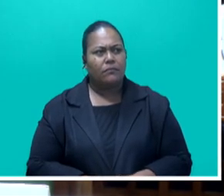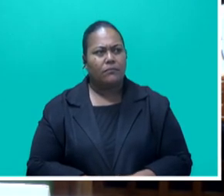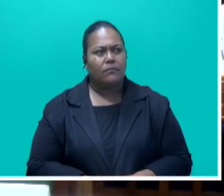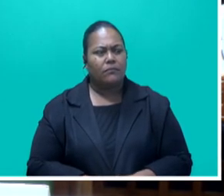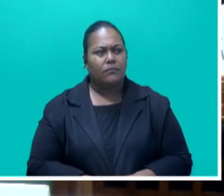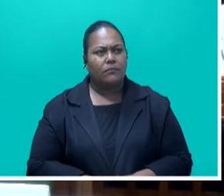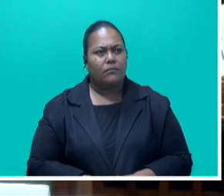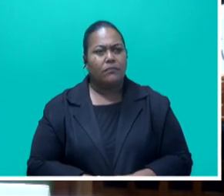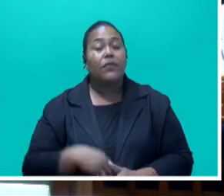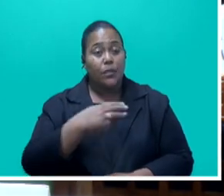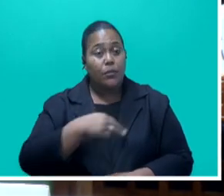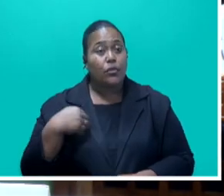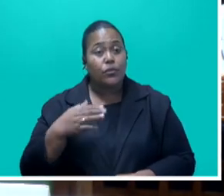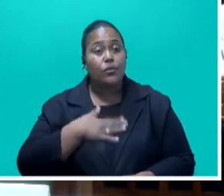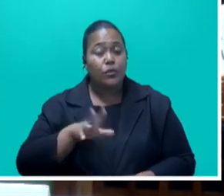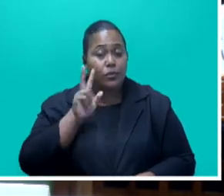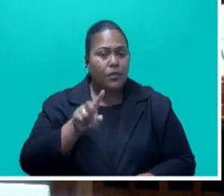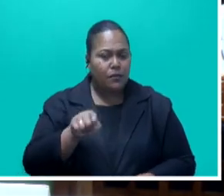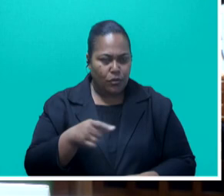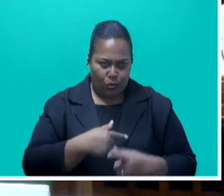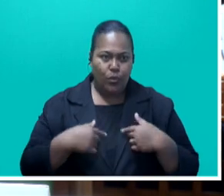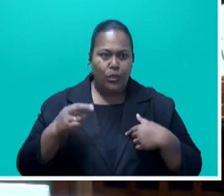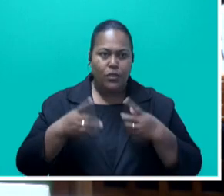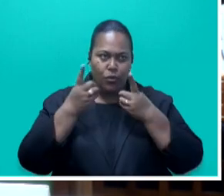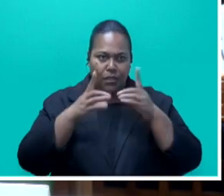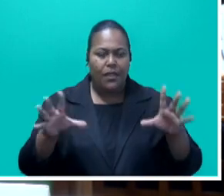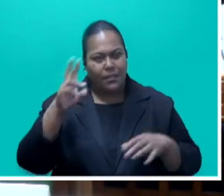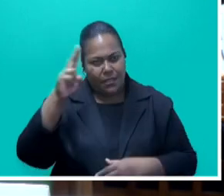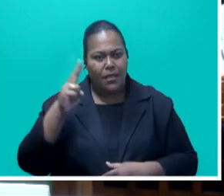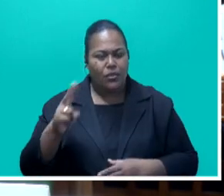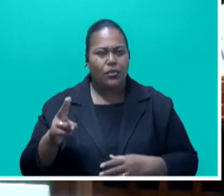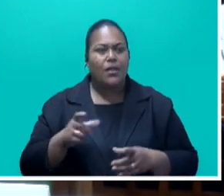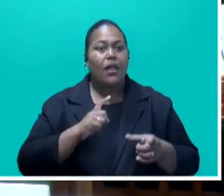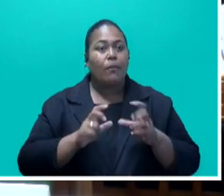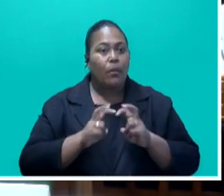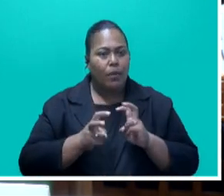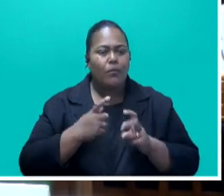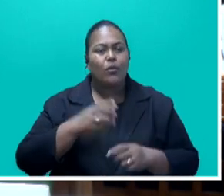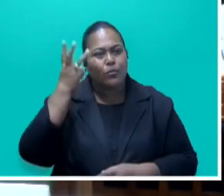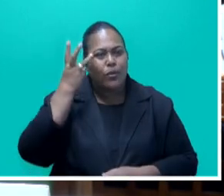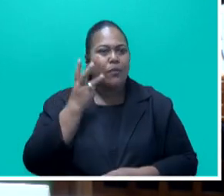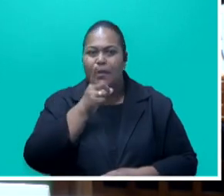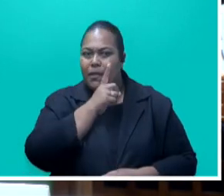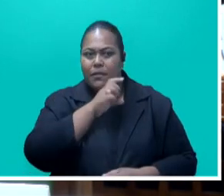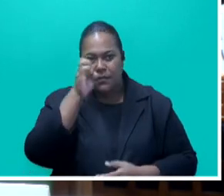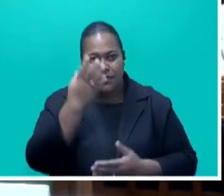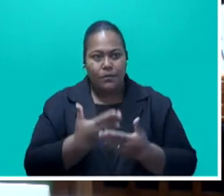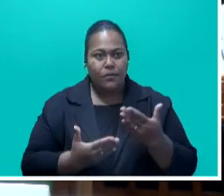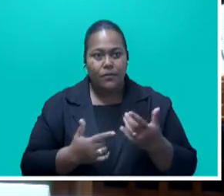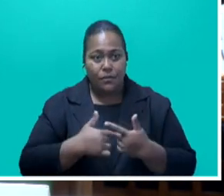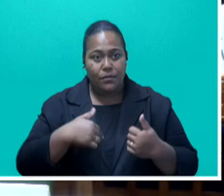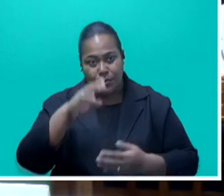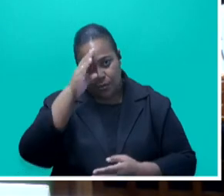like to see this as something that we can declare as a national crisis because of what our women and girls face. And we hope that the,